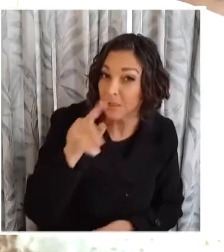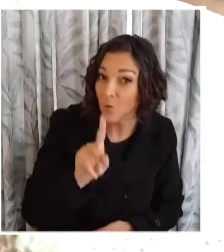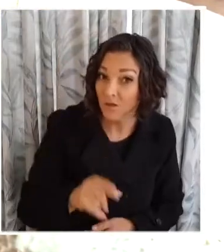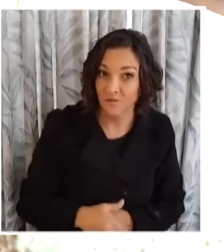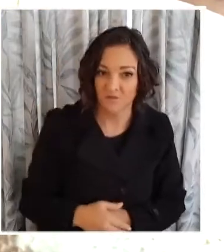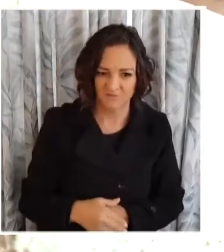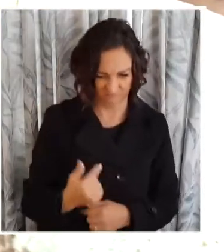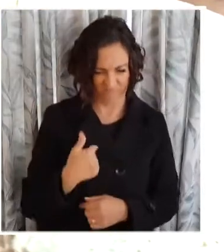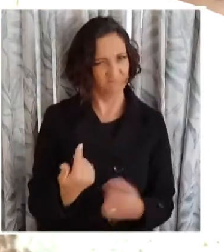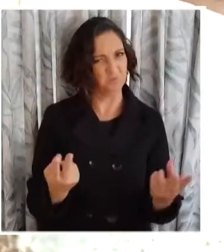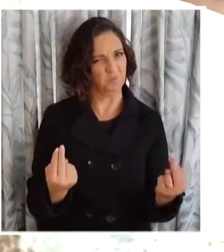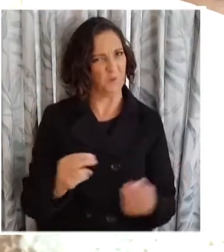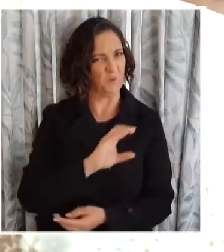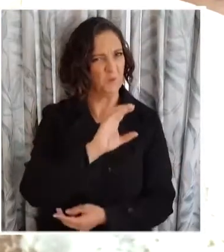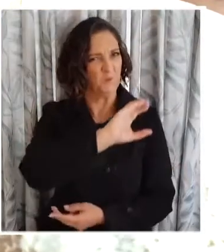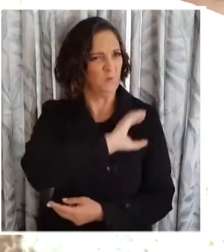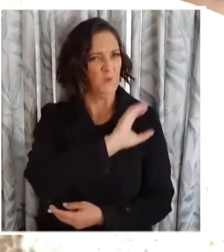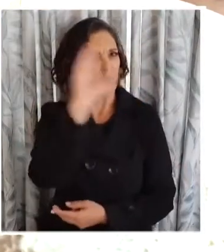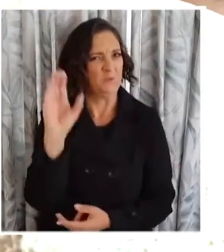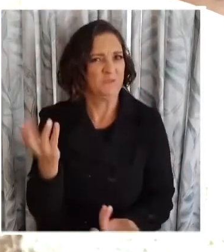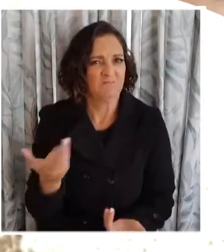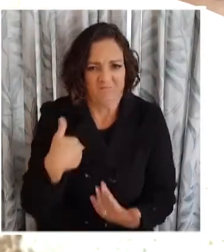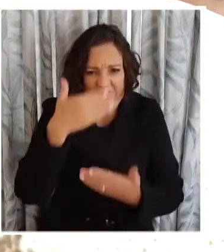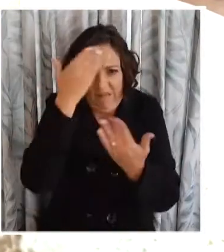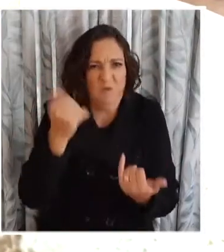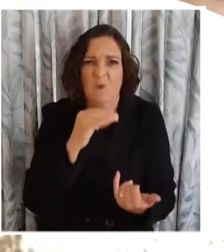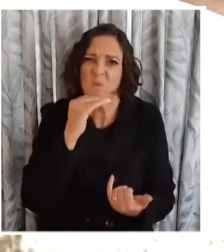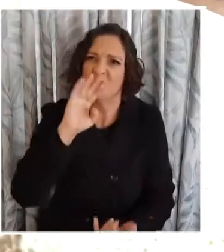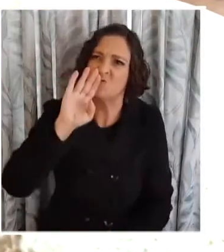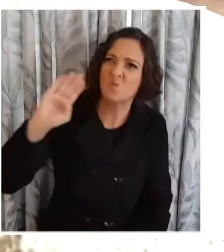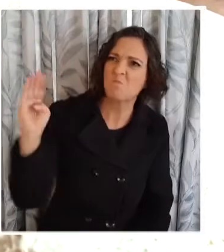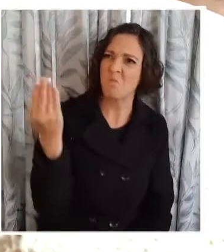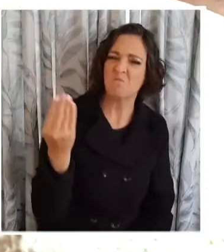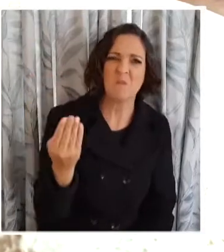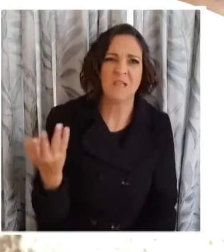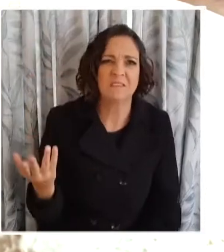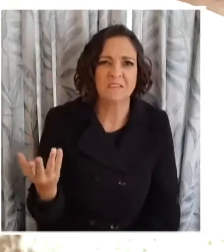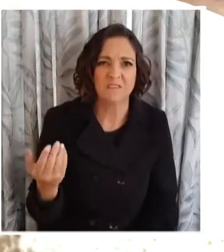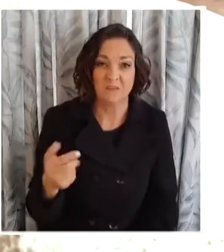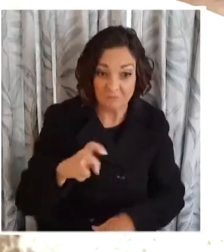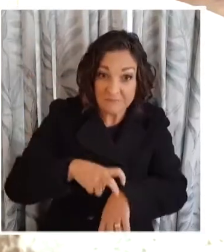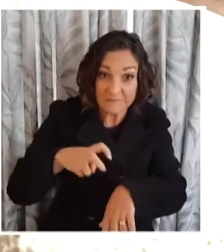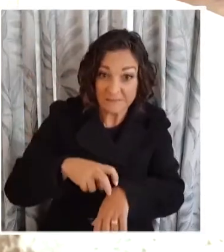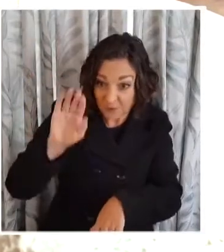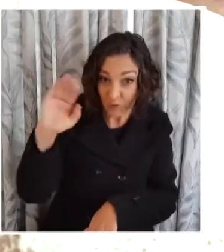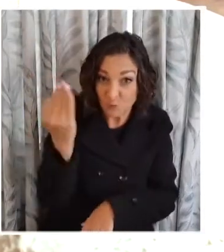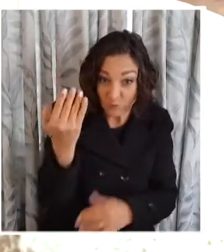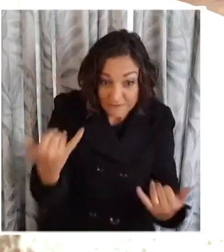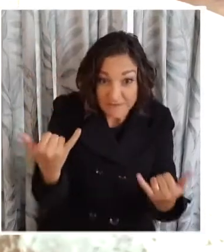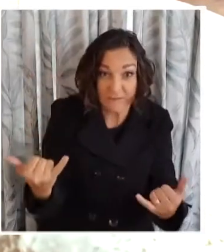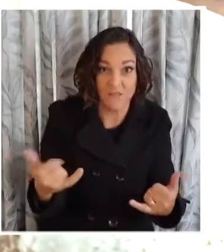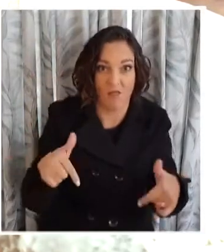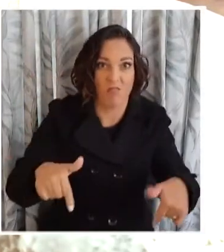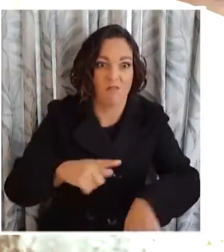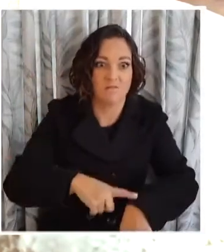As a new Christian, I didn't quite understand the meaning of the word repentance. And if ever we needed repentance in the world, it's